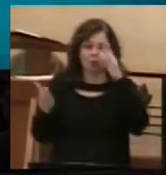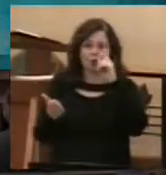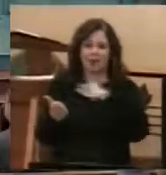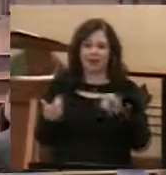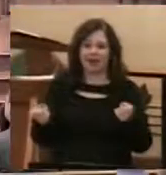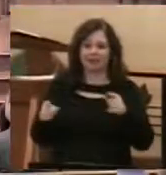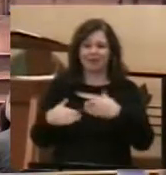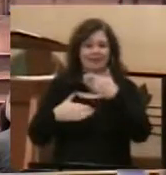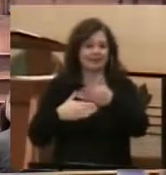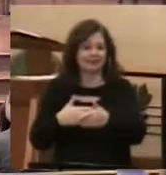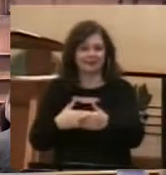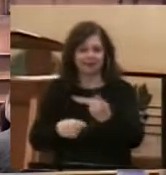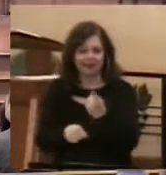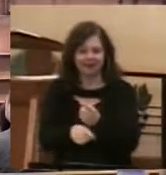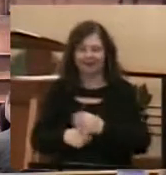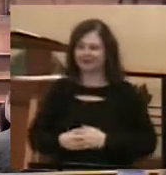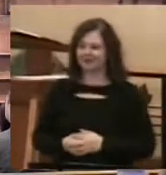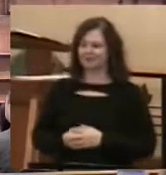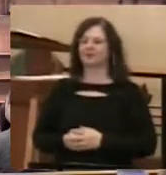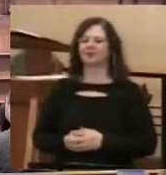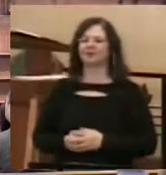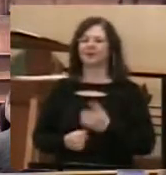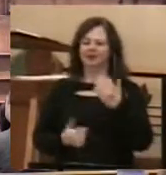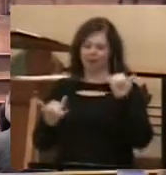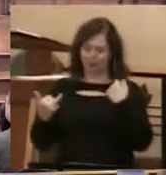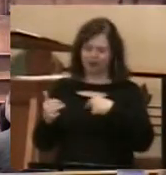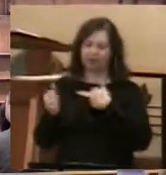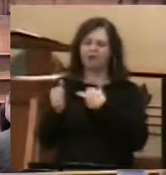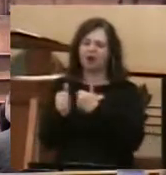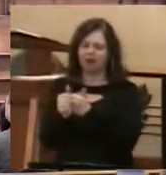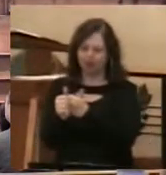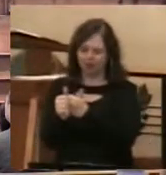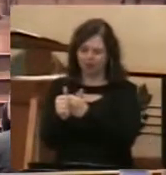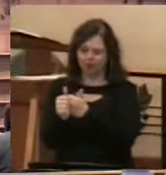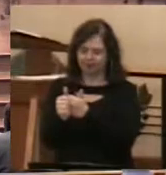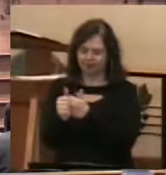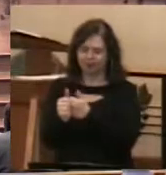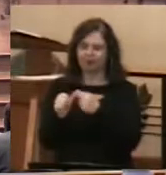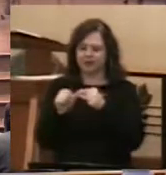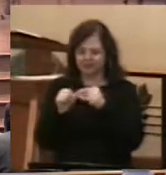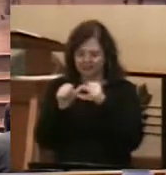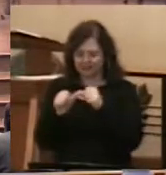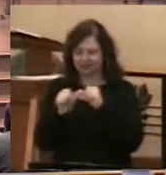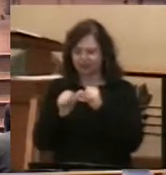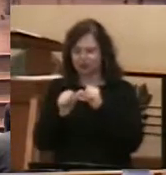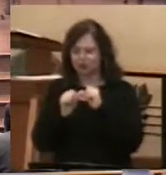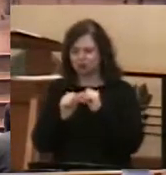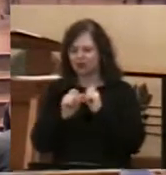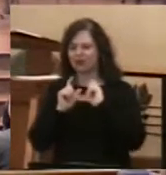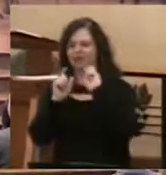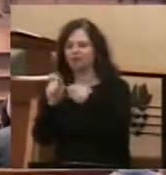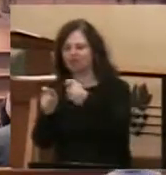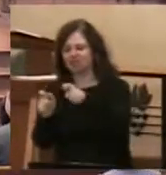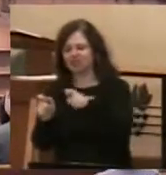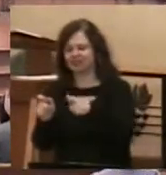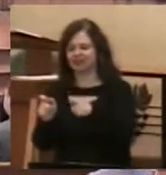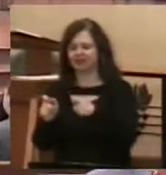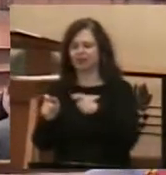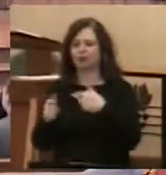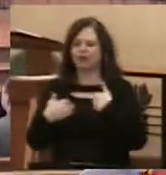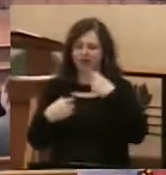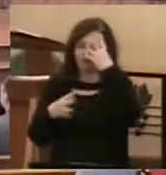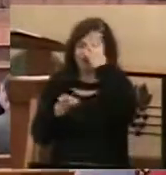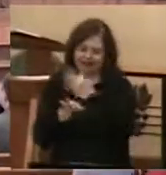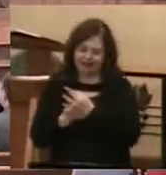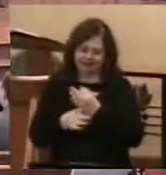seen. And so we follow, and we keep fishing, and we have faith, and we